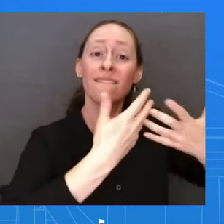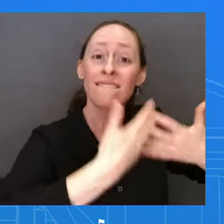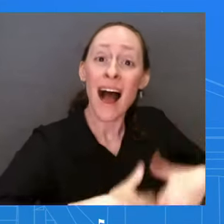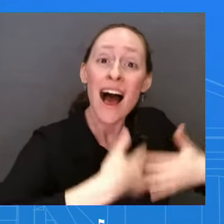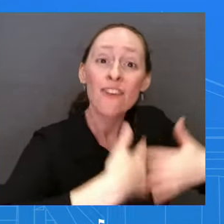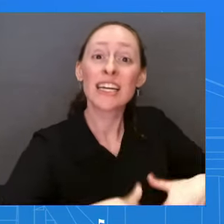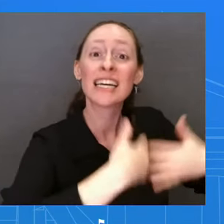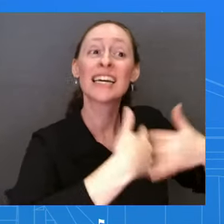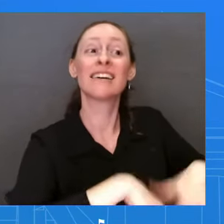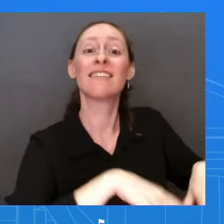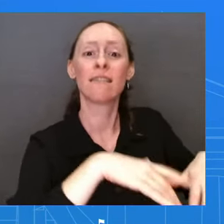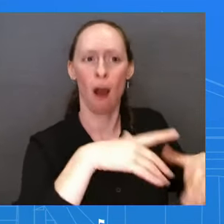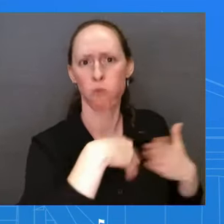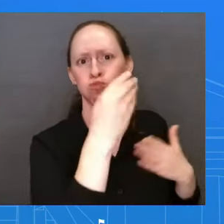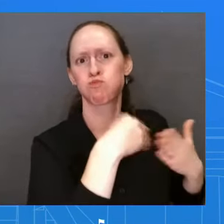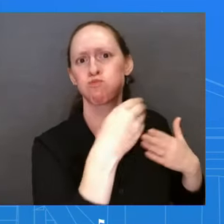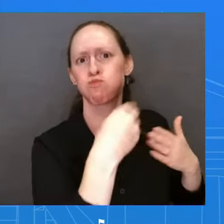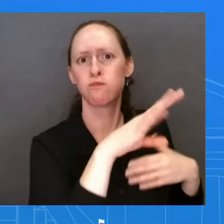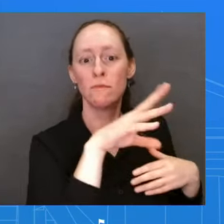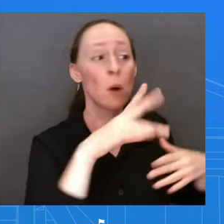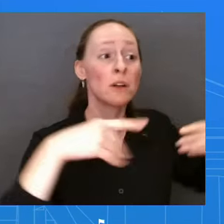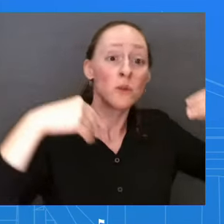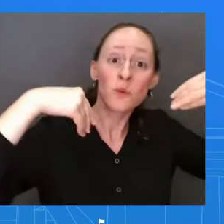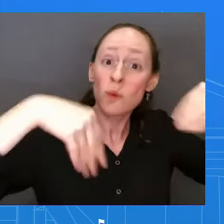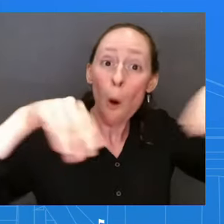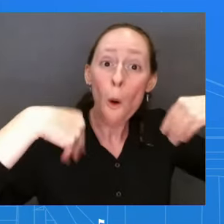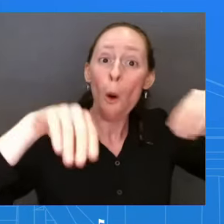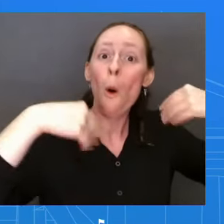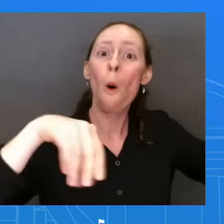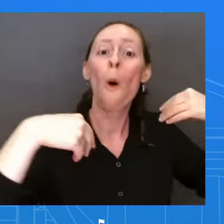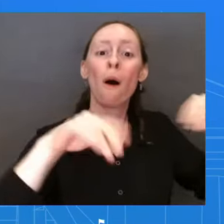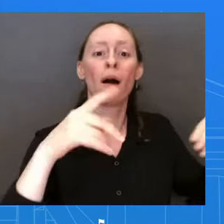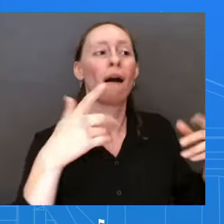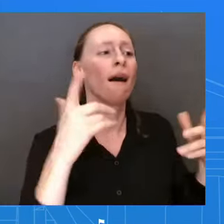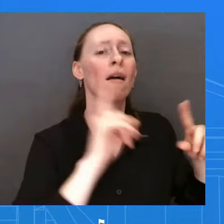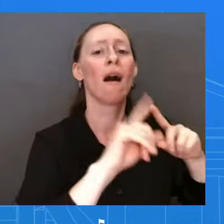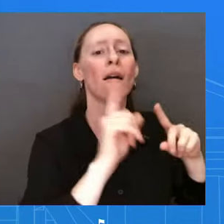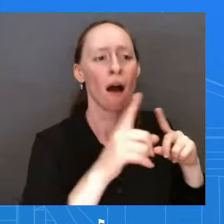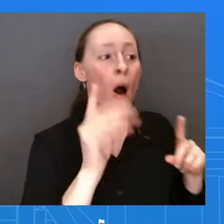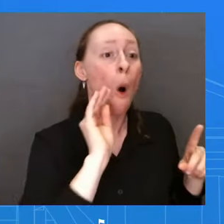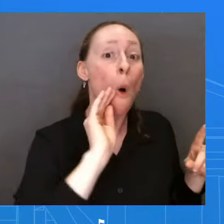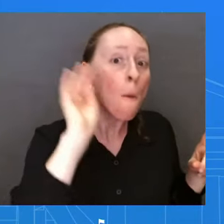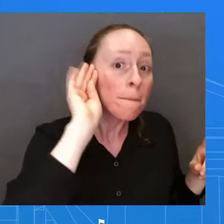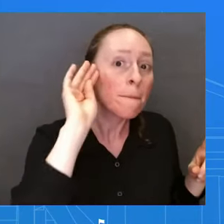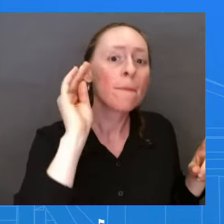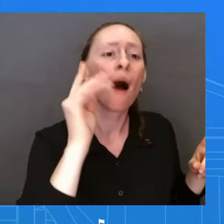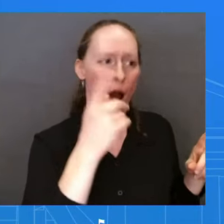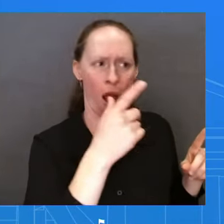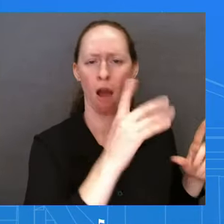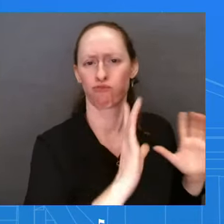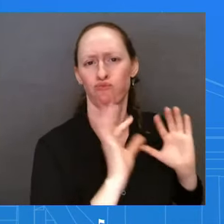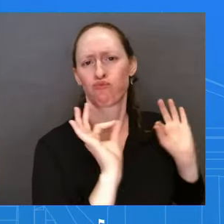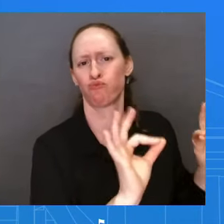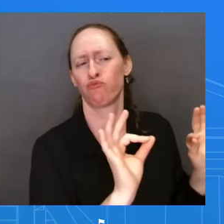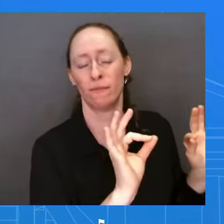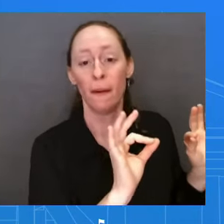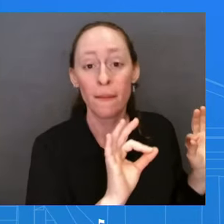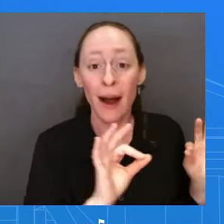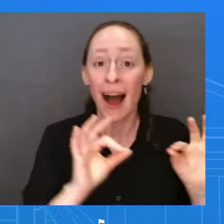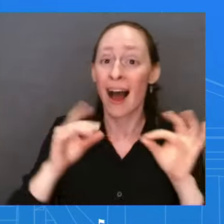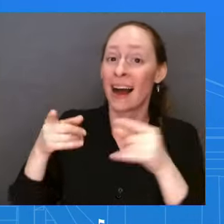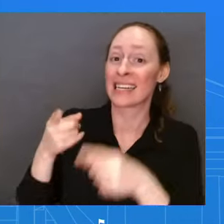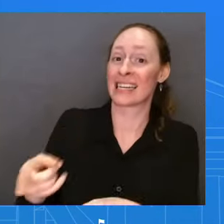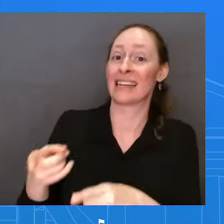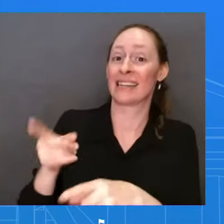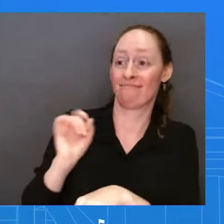Multifamily has been doing very well. But yes, some, uh, areas, uh, office, um, is now